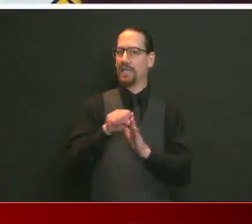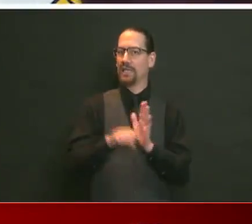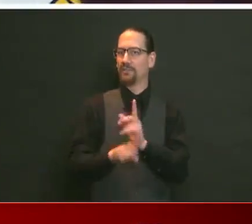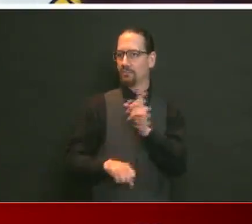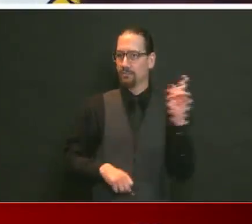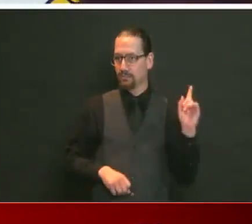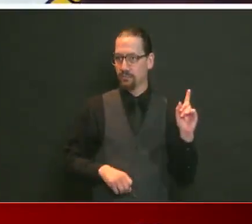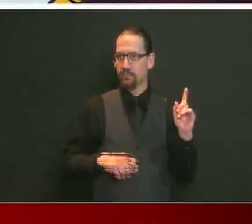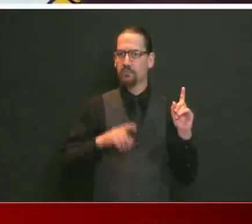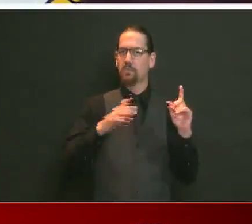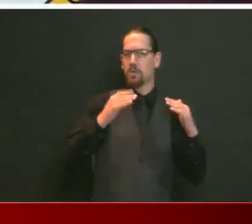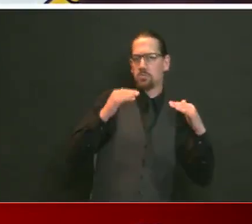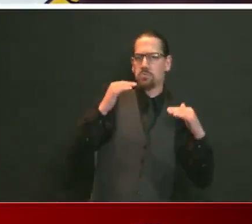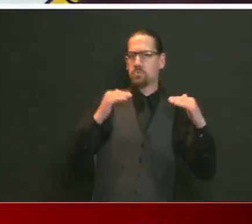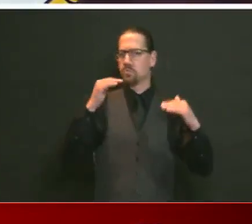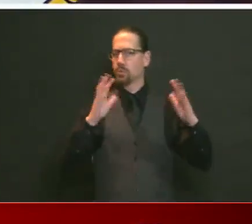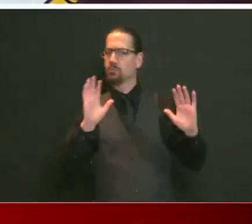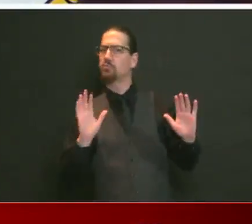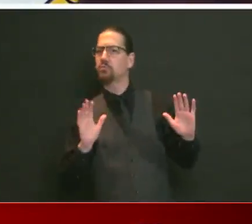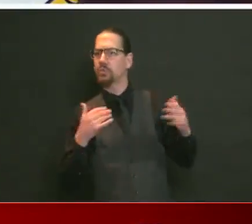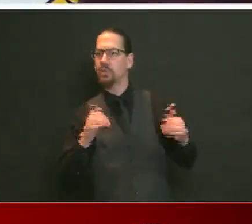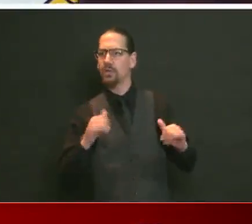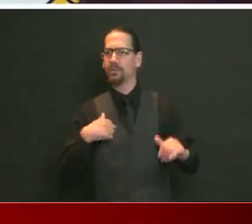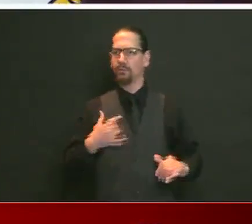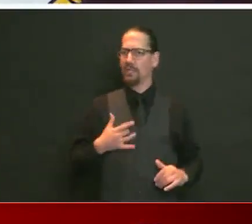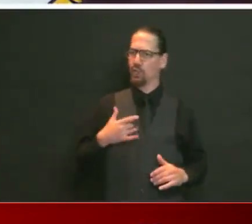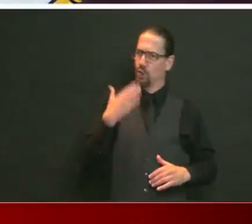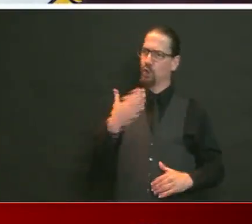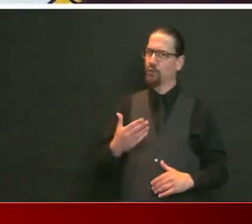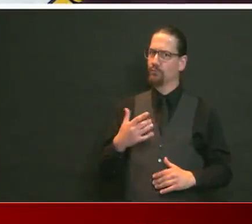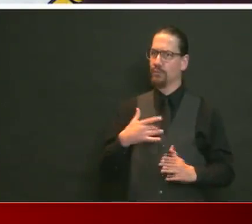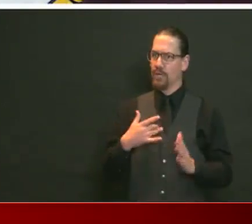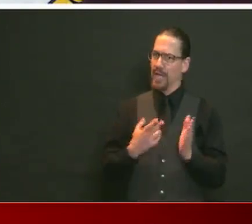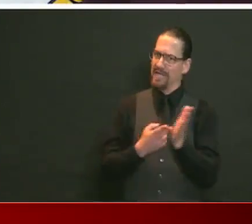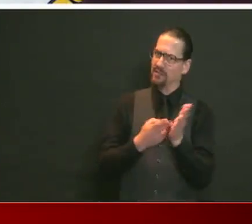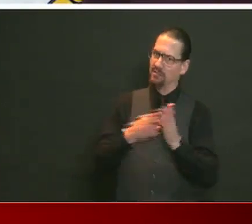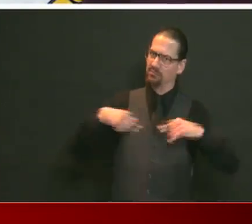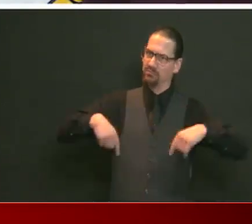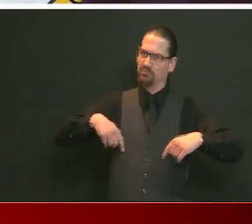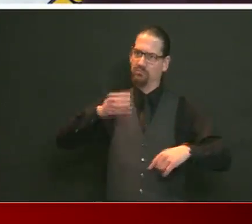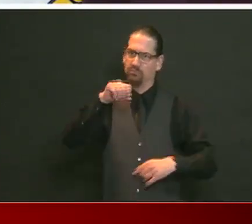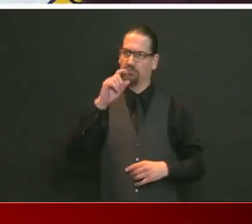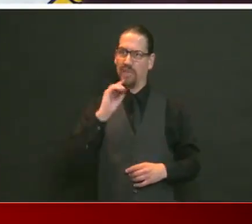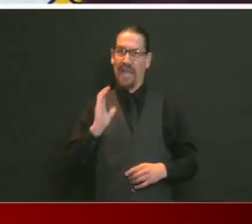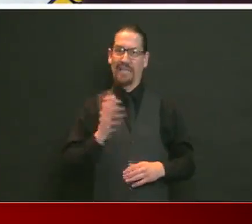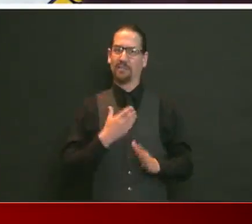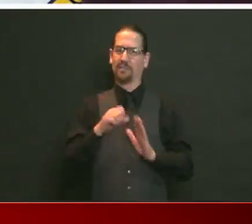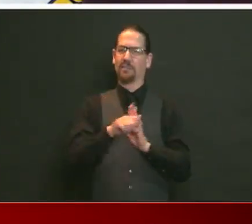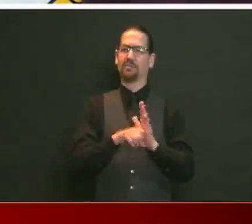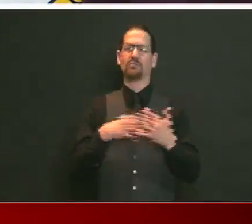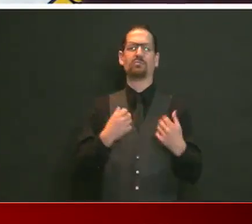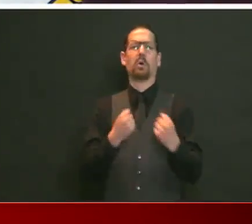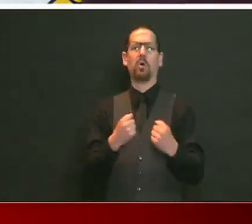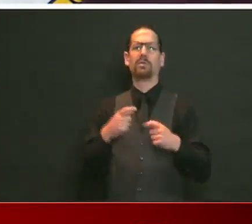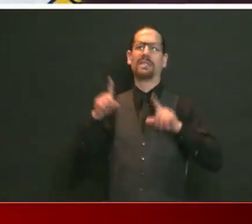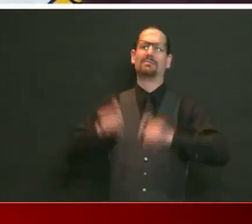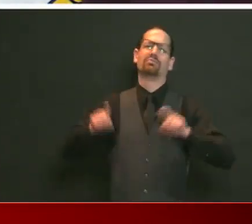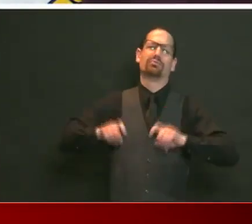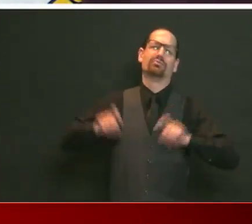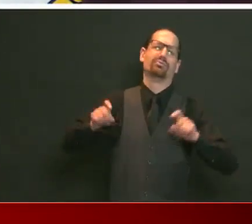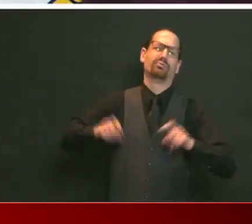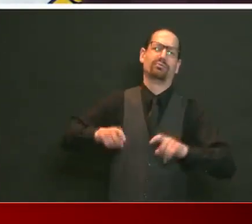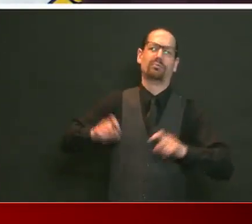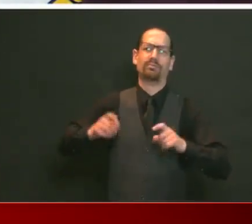state who's doing a better job meaningfully. The area that we still have to continue to get better at